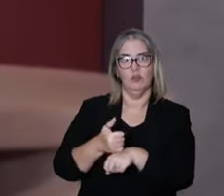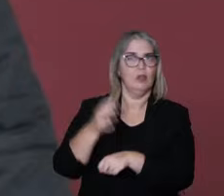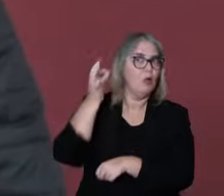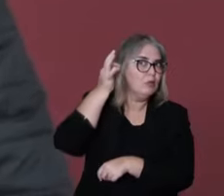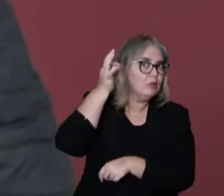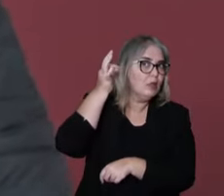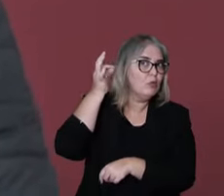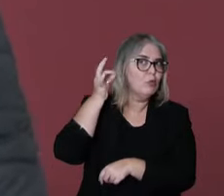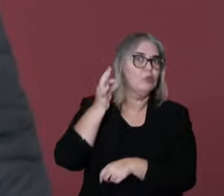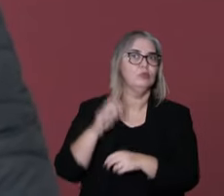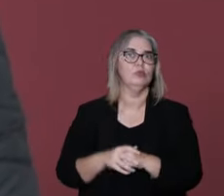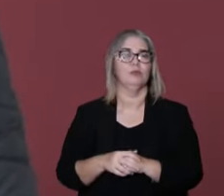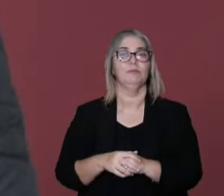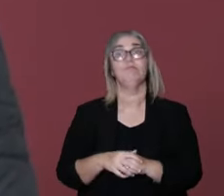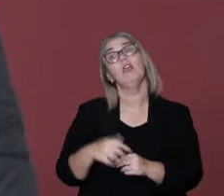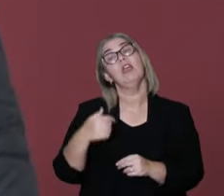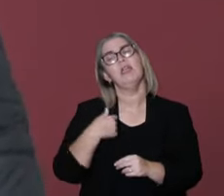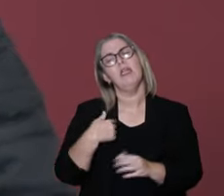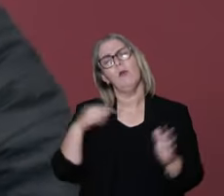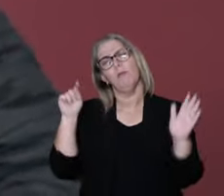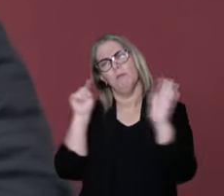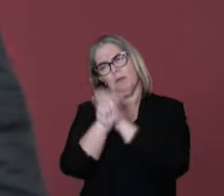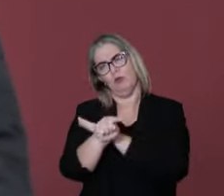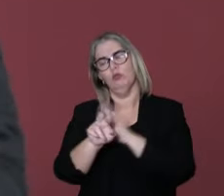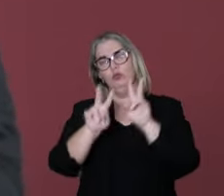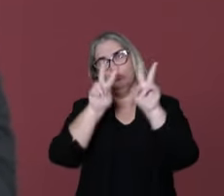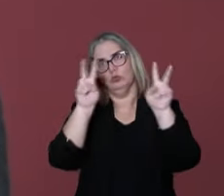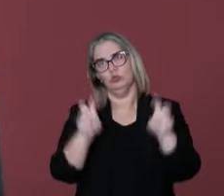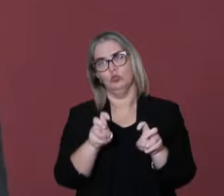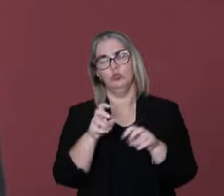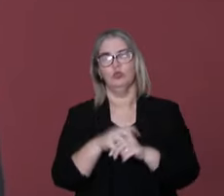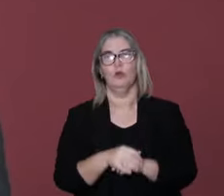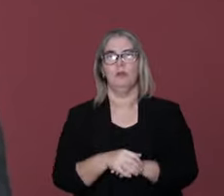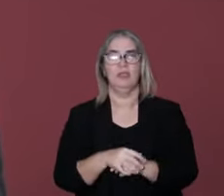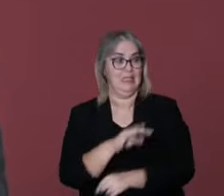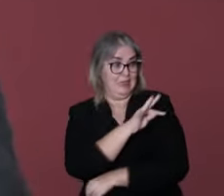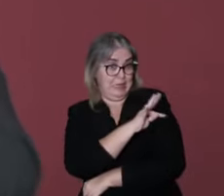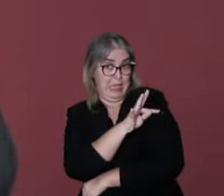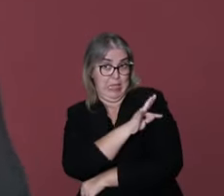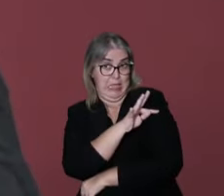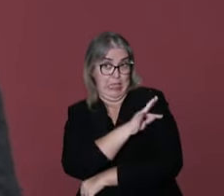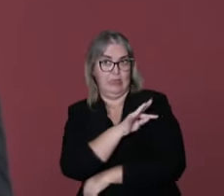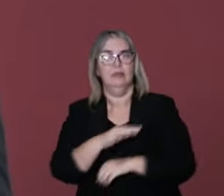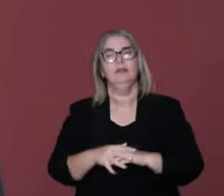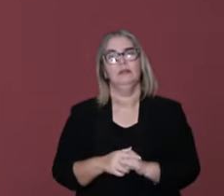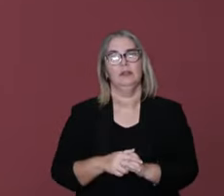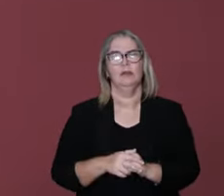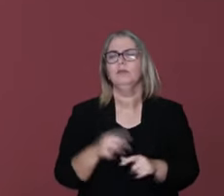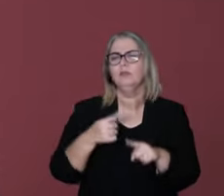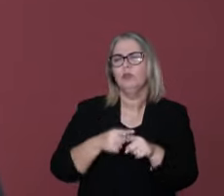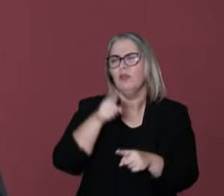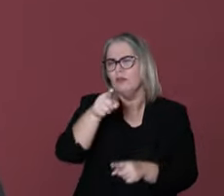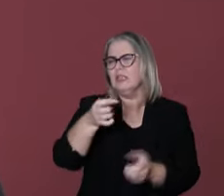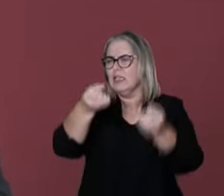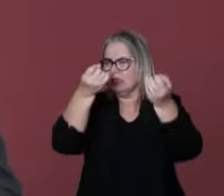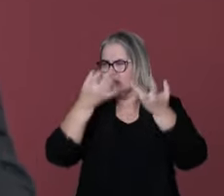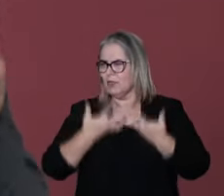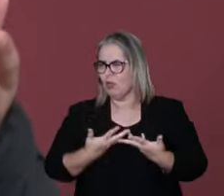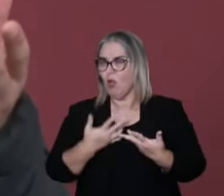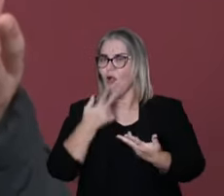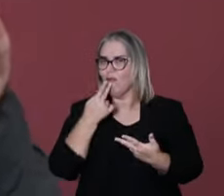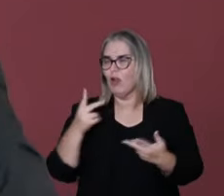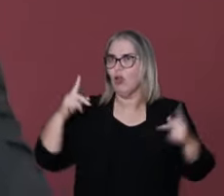a professional of acupuncture. And my question is related to the techniques.